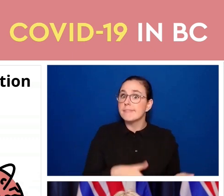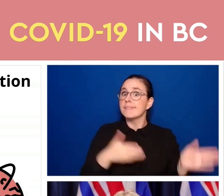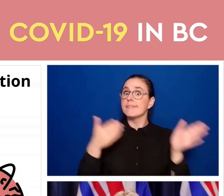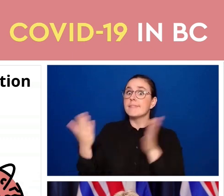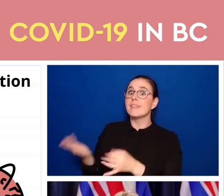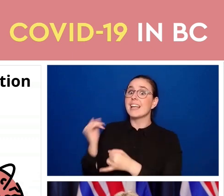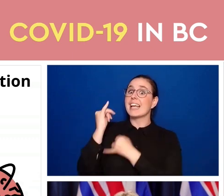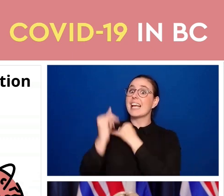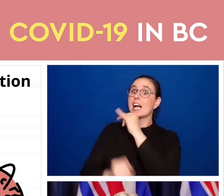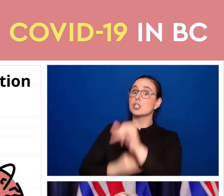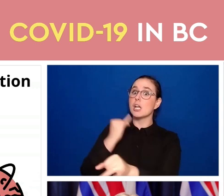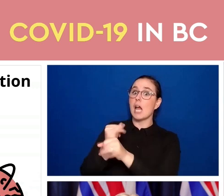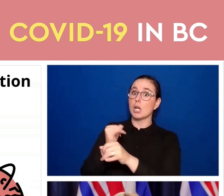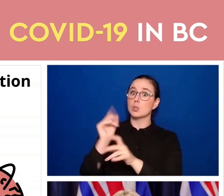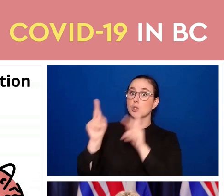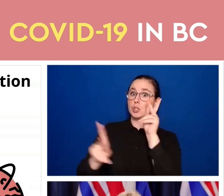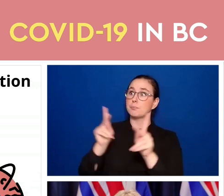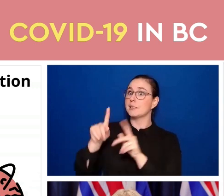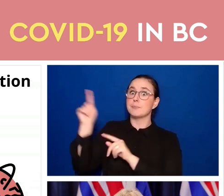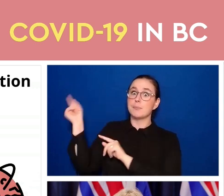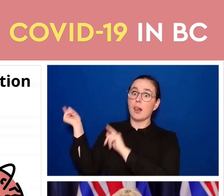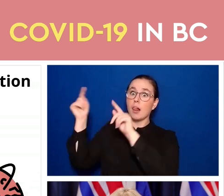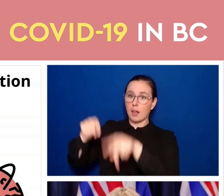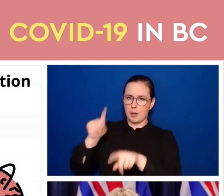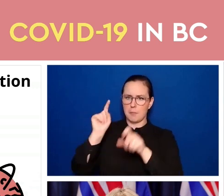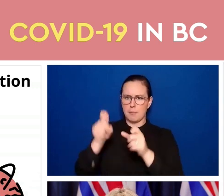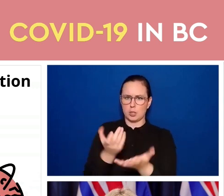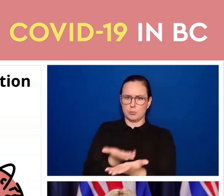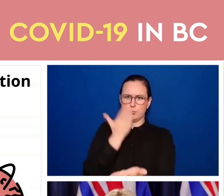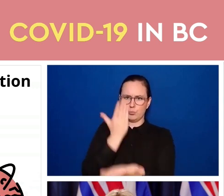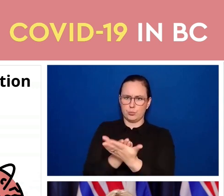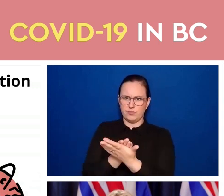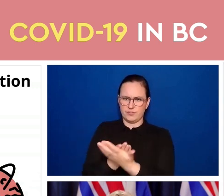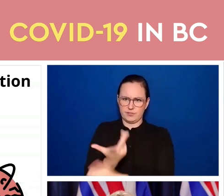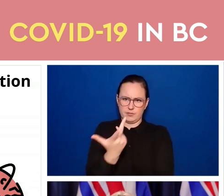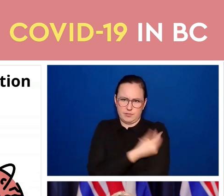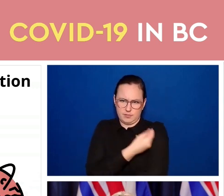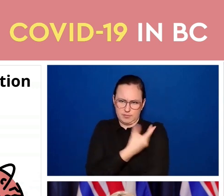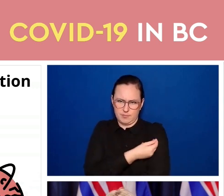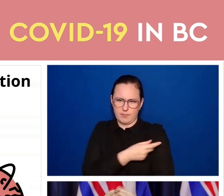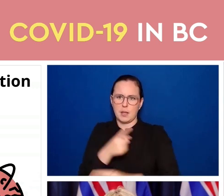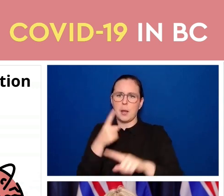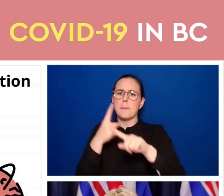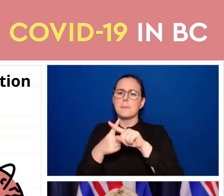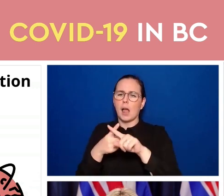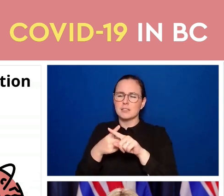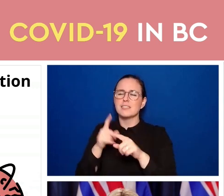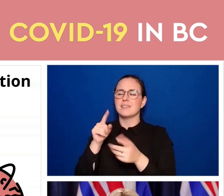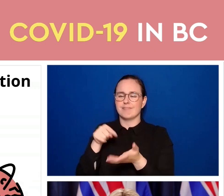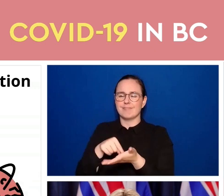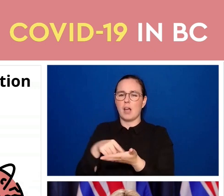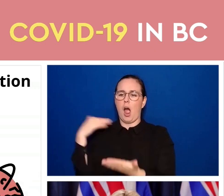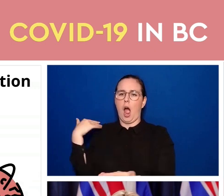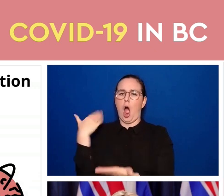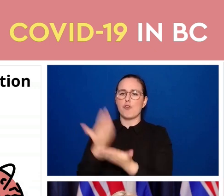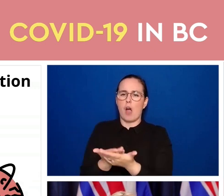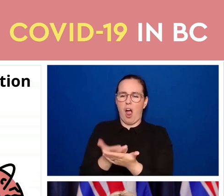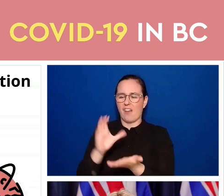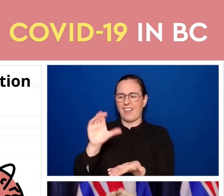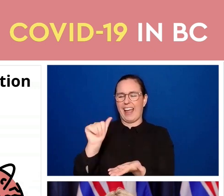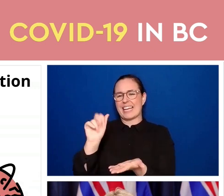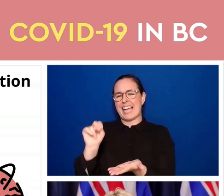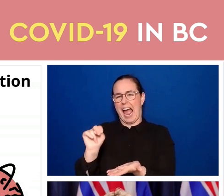on the ArriveCan app and they can use that with their passport as a way of showing that they are also immunized.